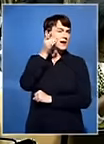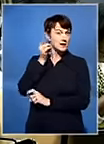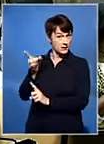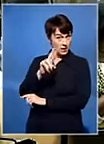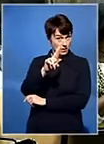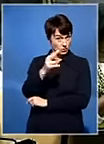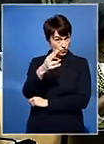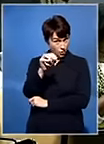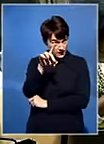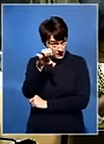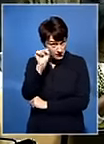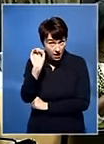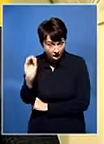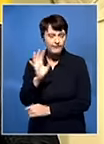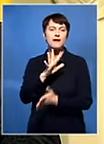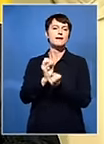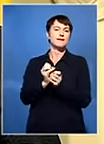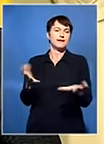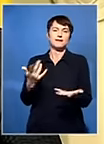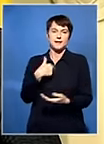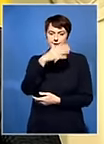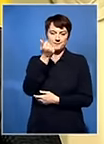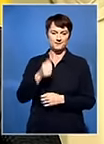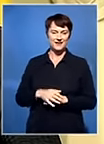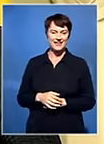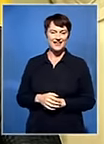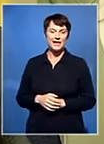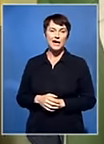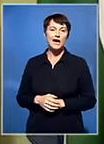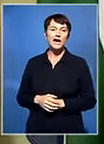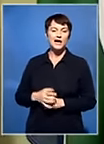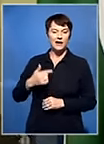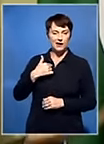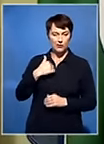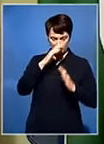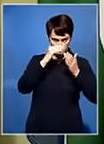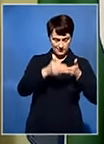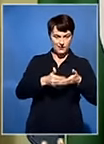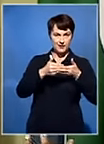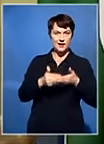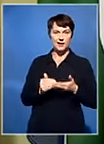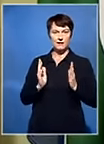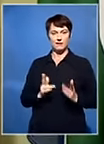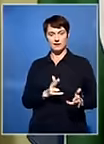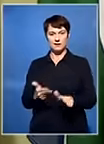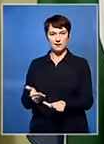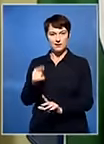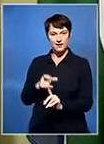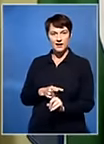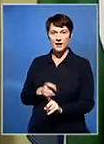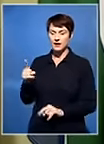in Cape Town. So we are looking after the cops. You have the statue of him.